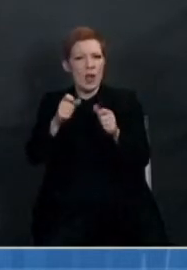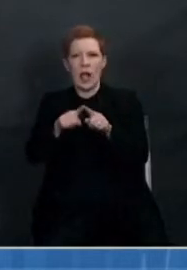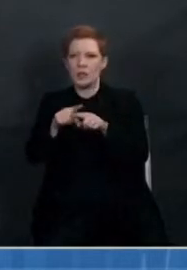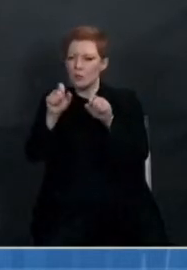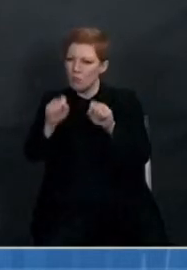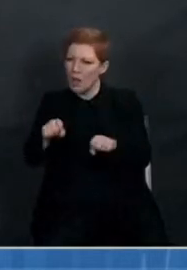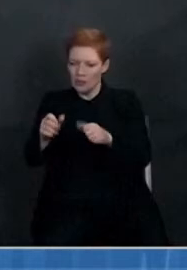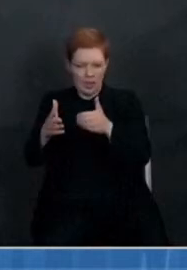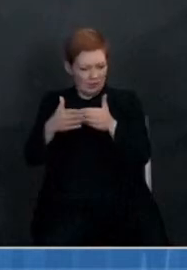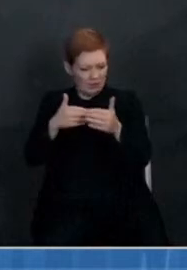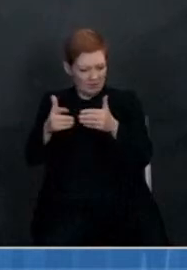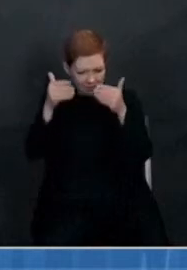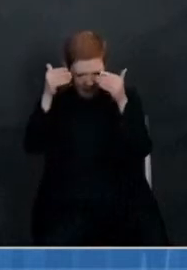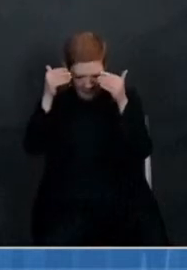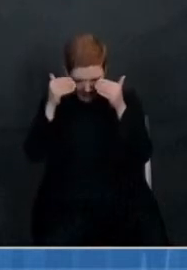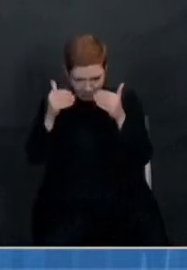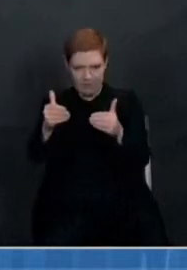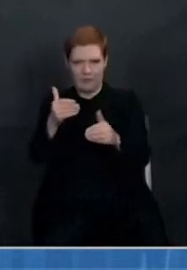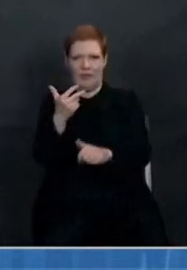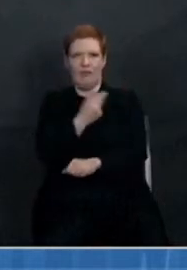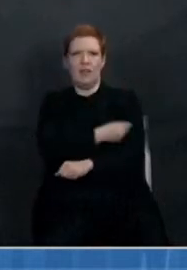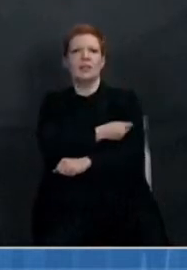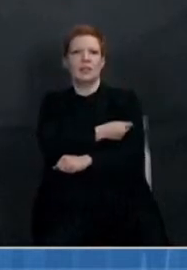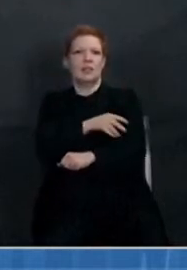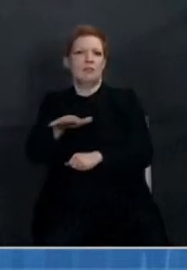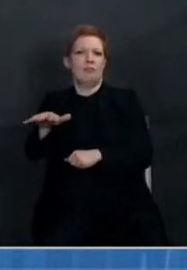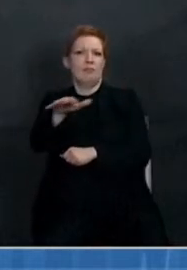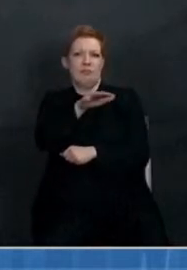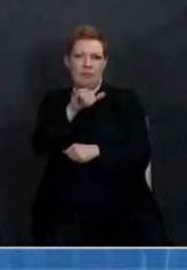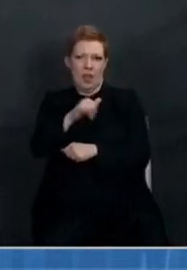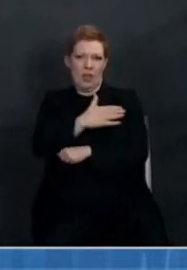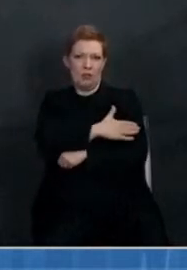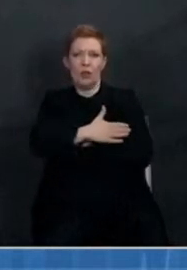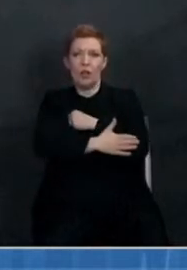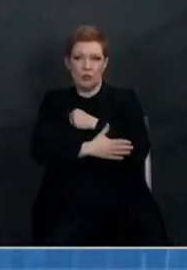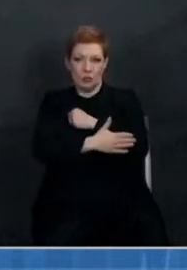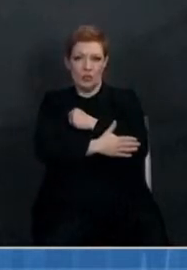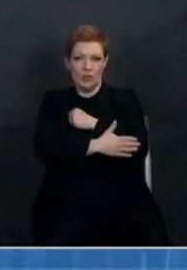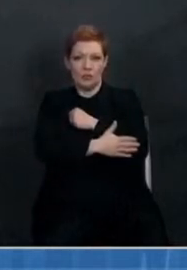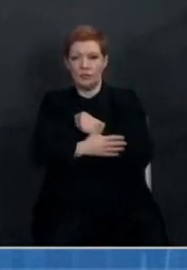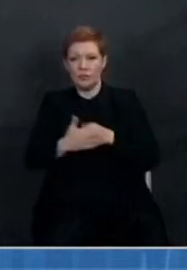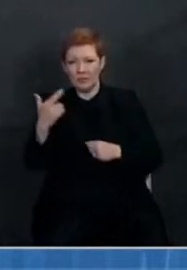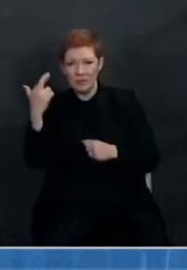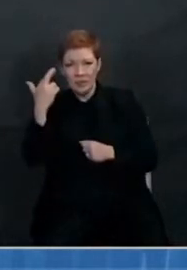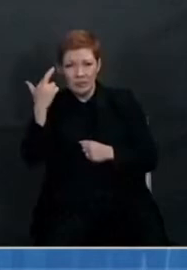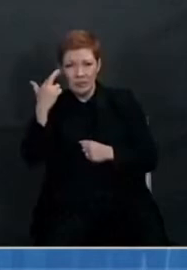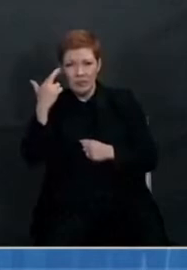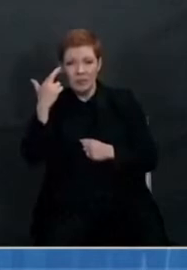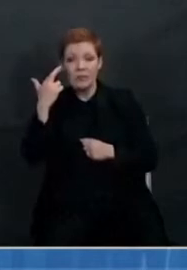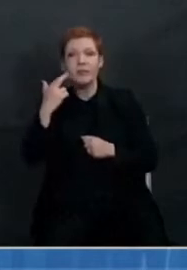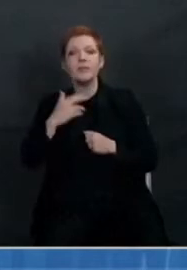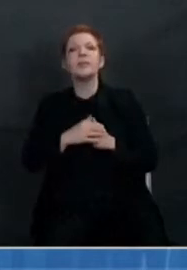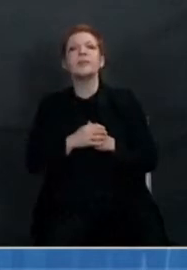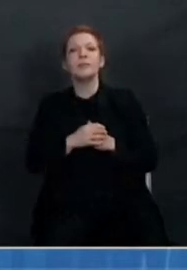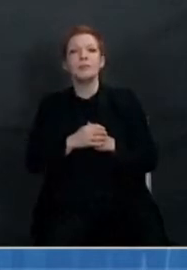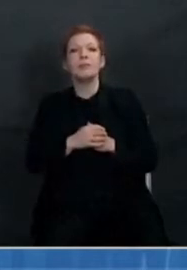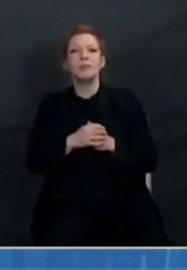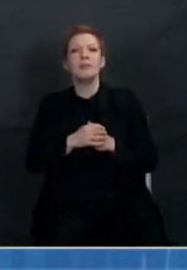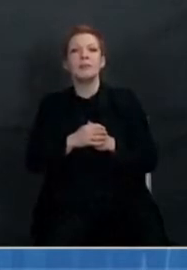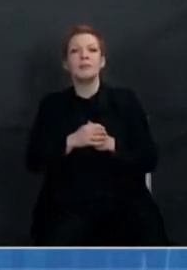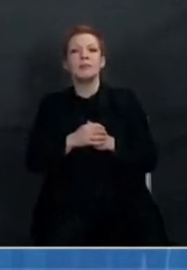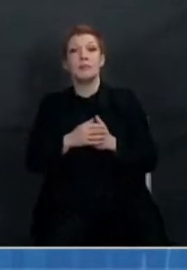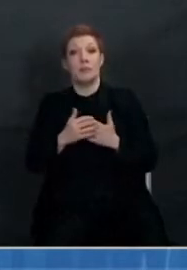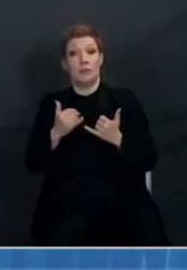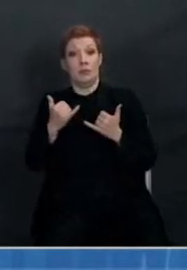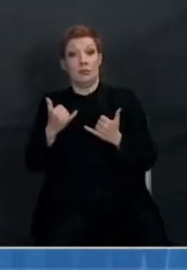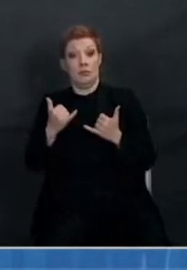expeditiously as possible throughout the country. And the reason for that is that there is a fact that permeates